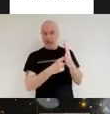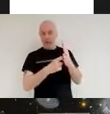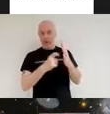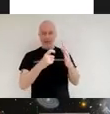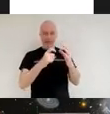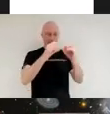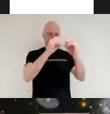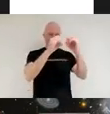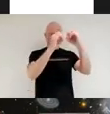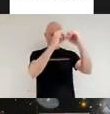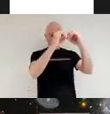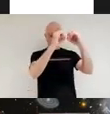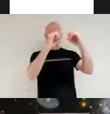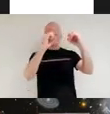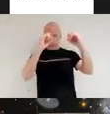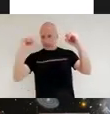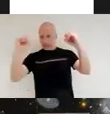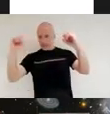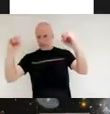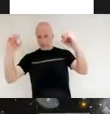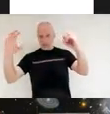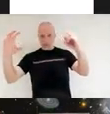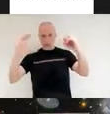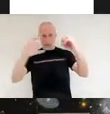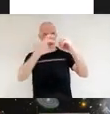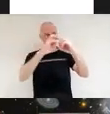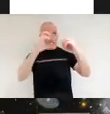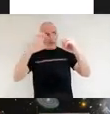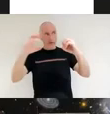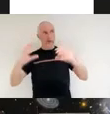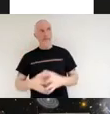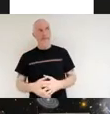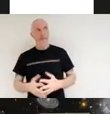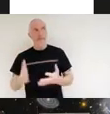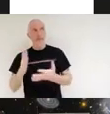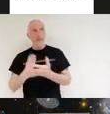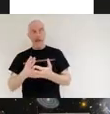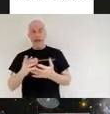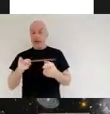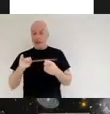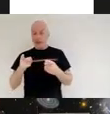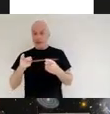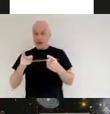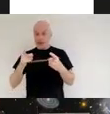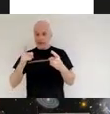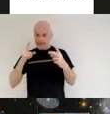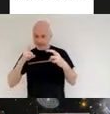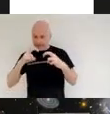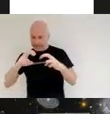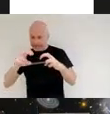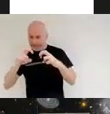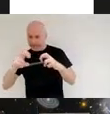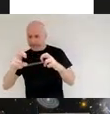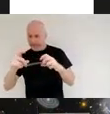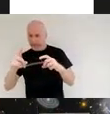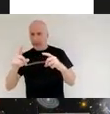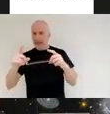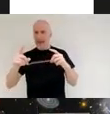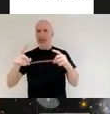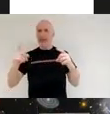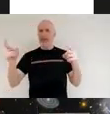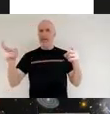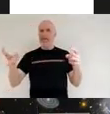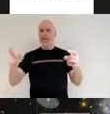just to find exoplanets but specifically to study the atmospheres of exoplanets now missions like the kepler space